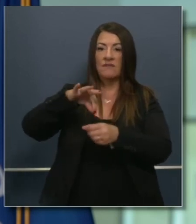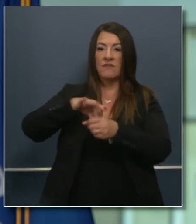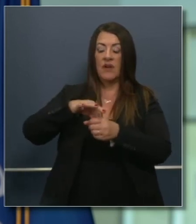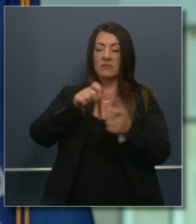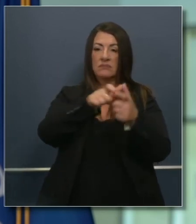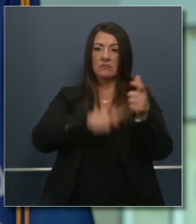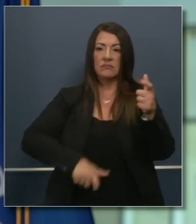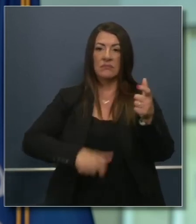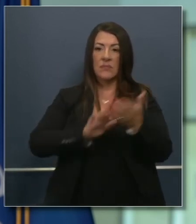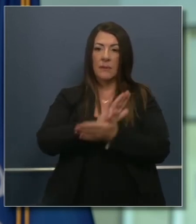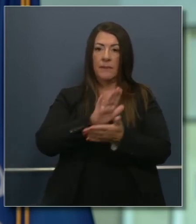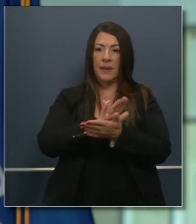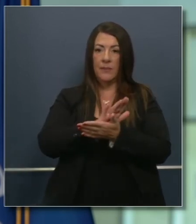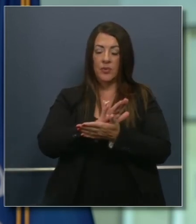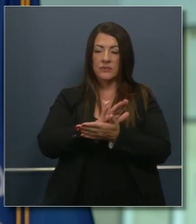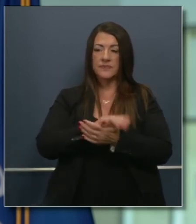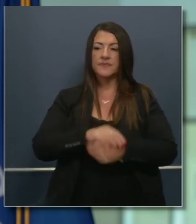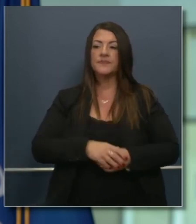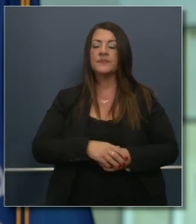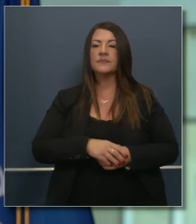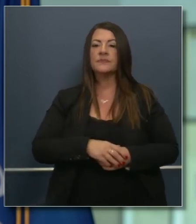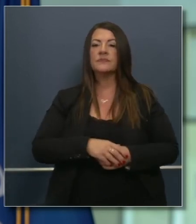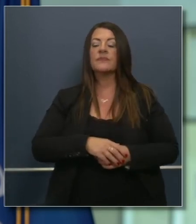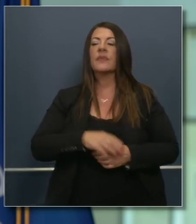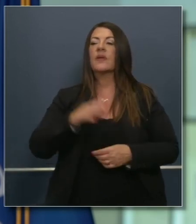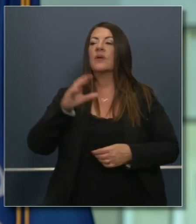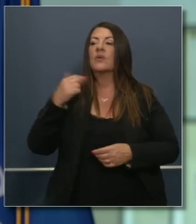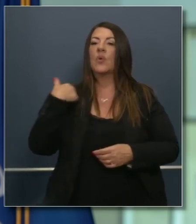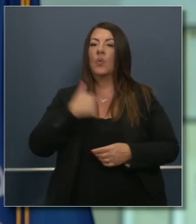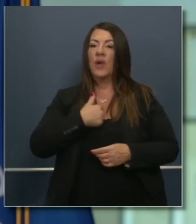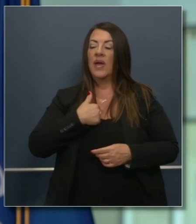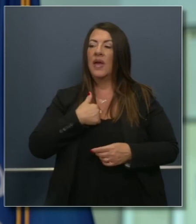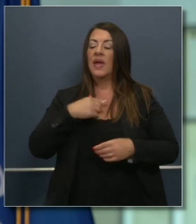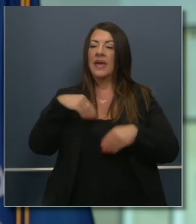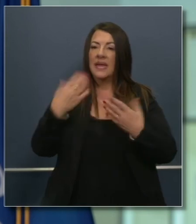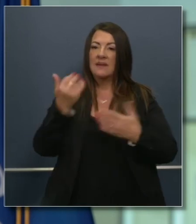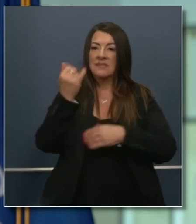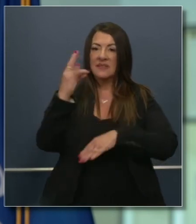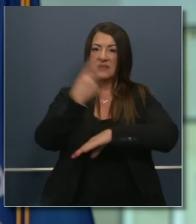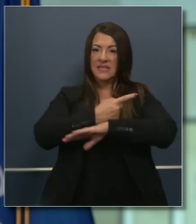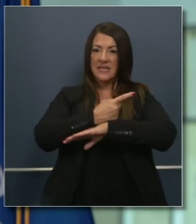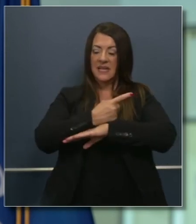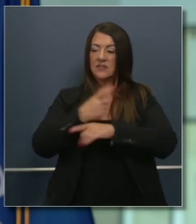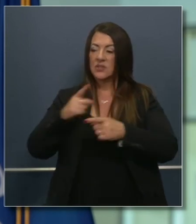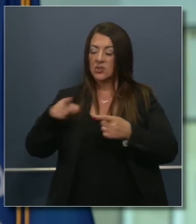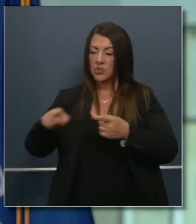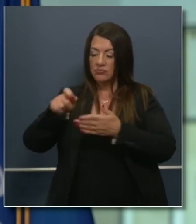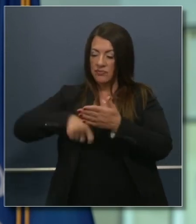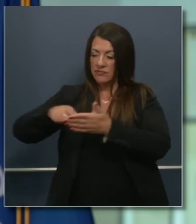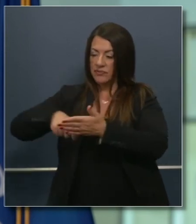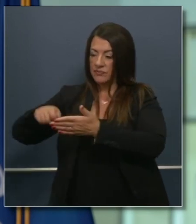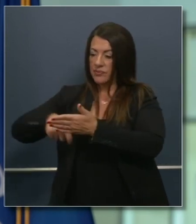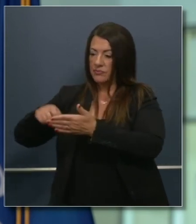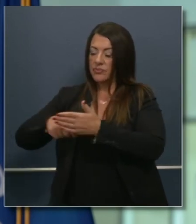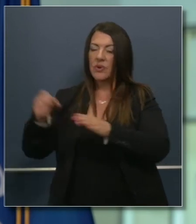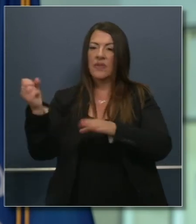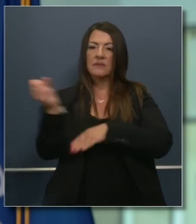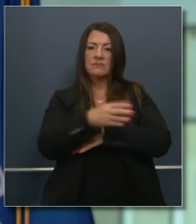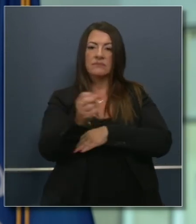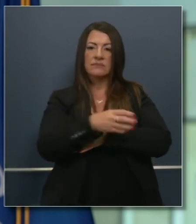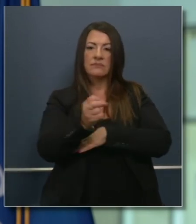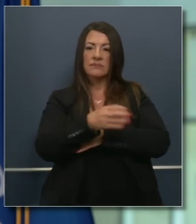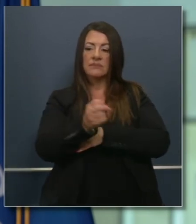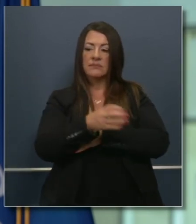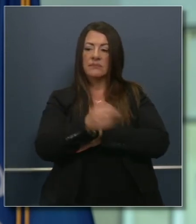our registrars to get those things collected and, moreover, certified, but over a